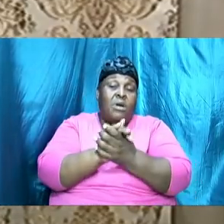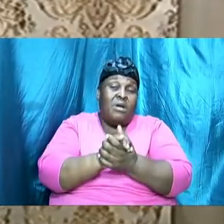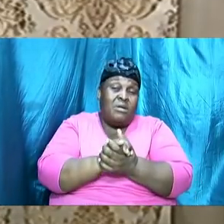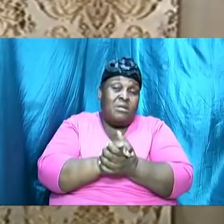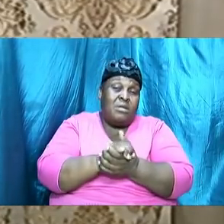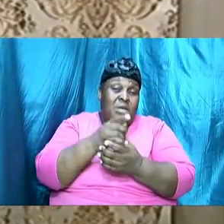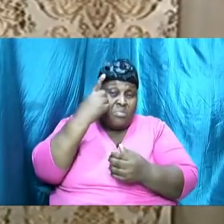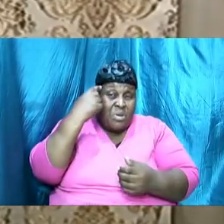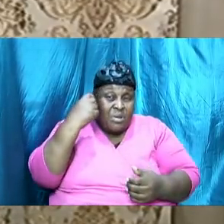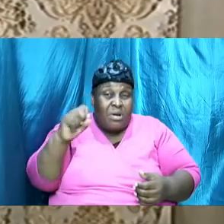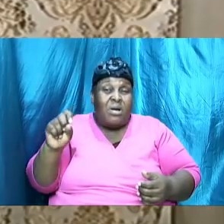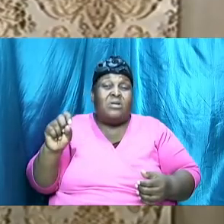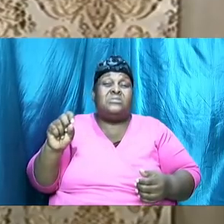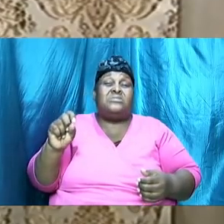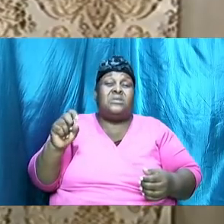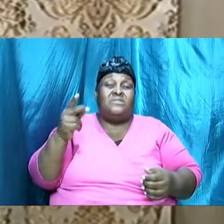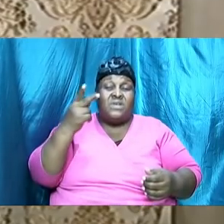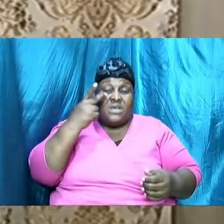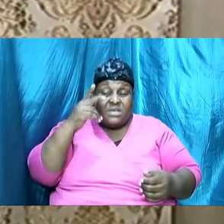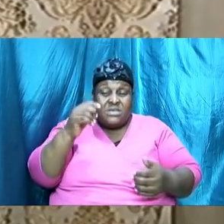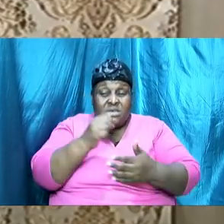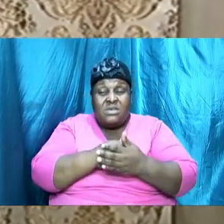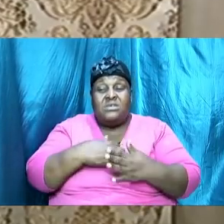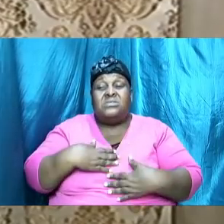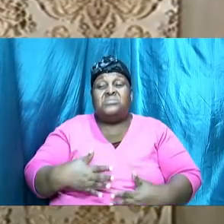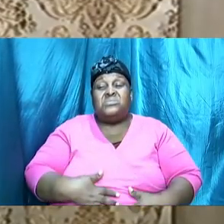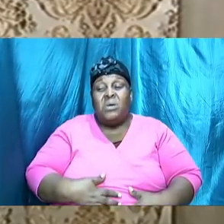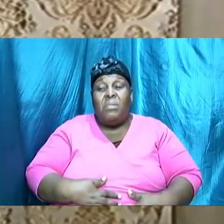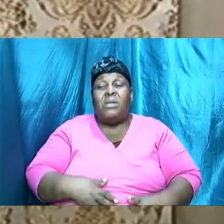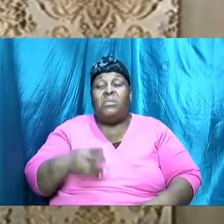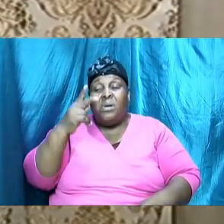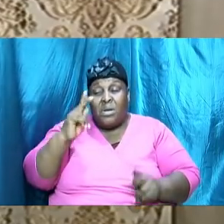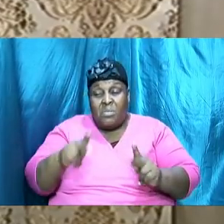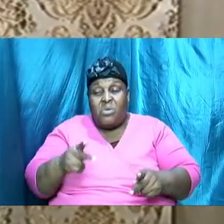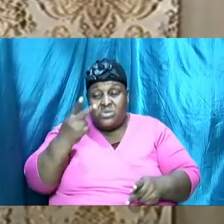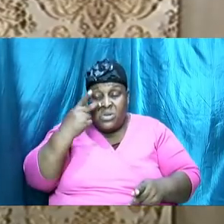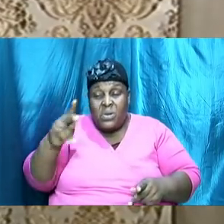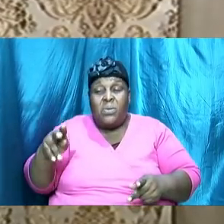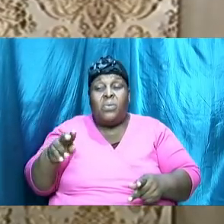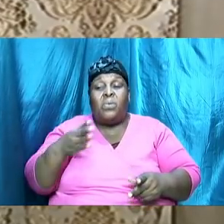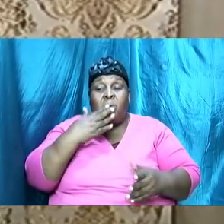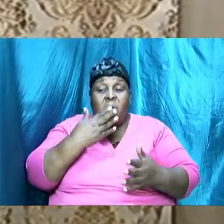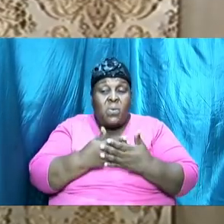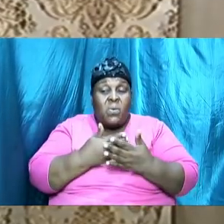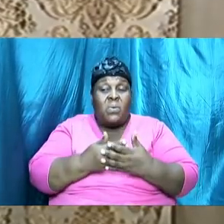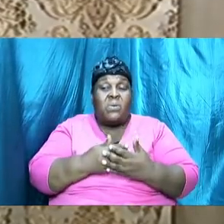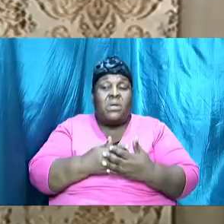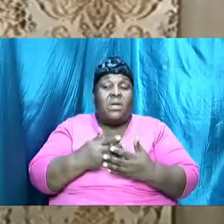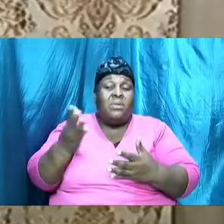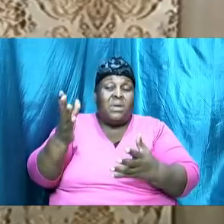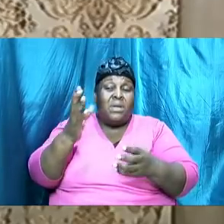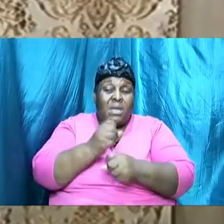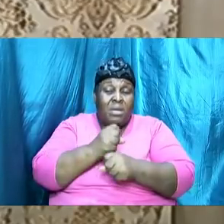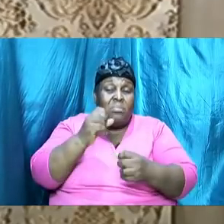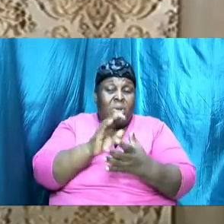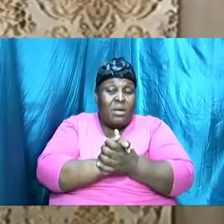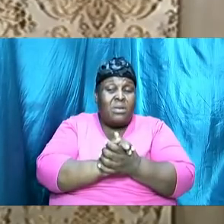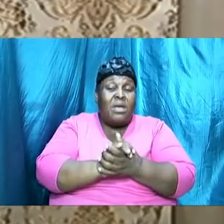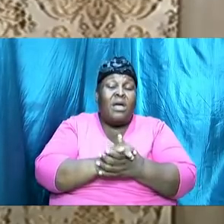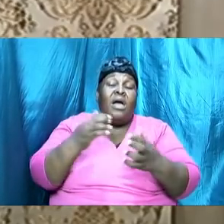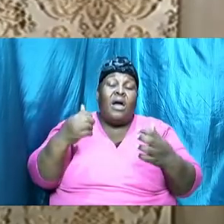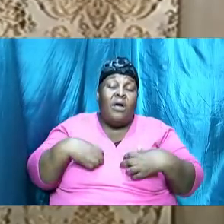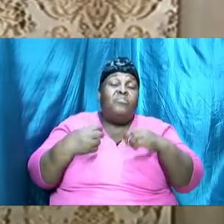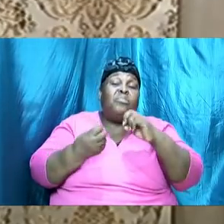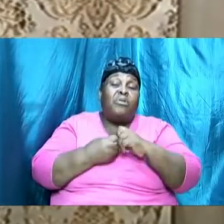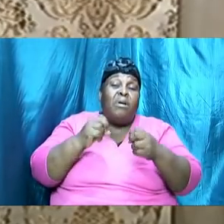of we see somebody and the person look nice and that is all that there is and we get married man we have a problem you